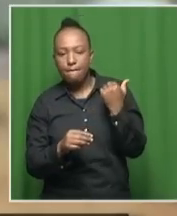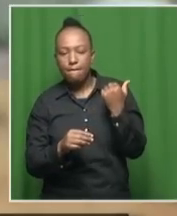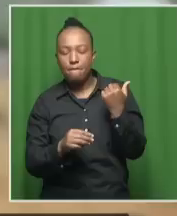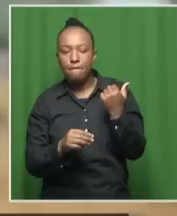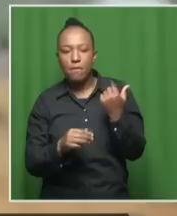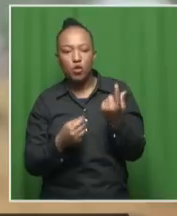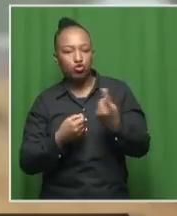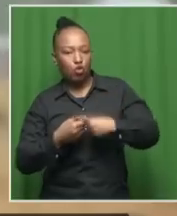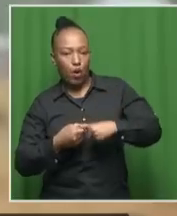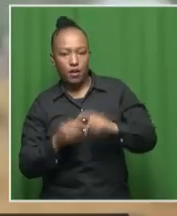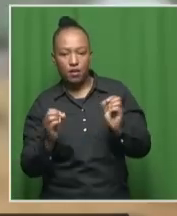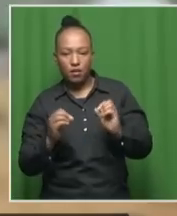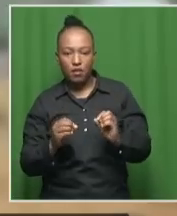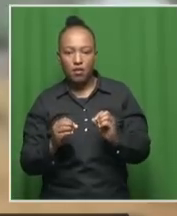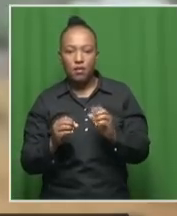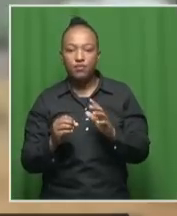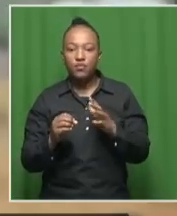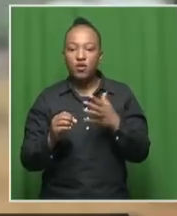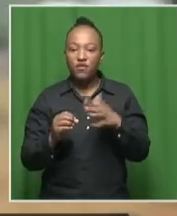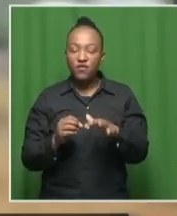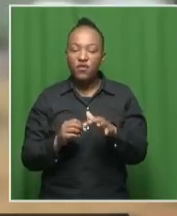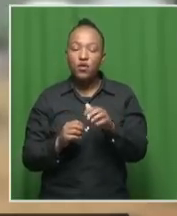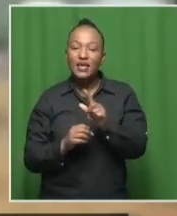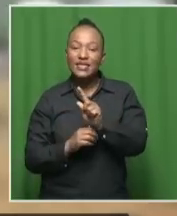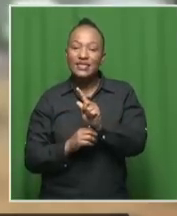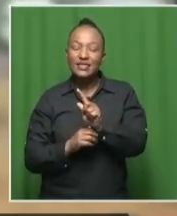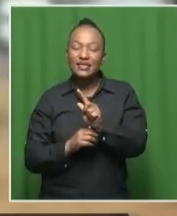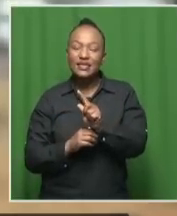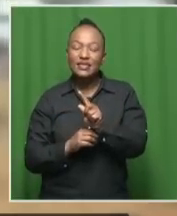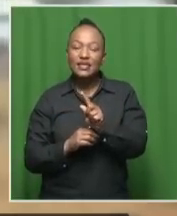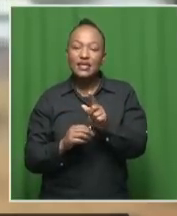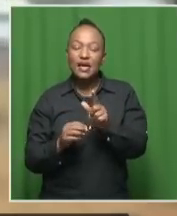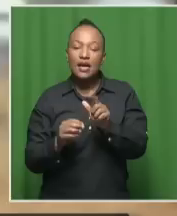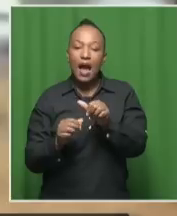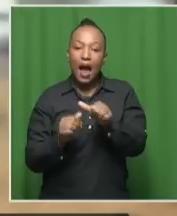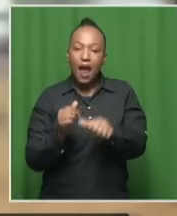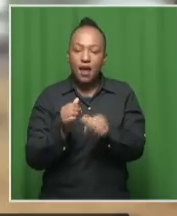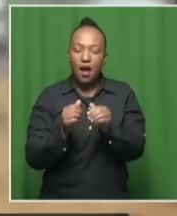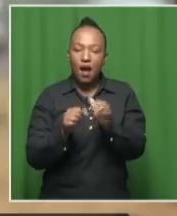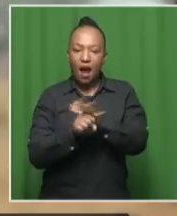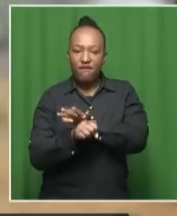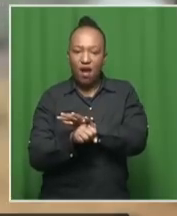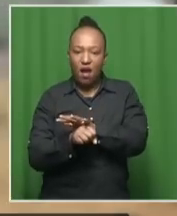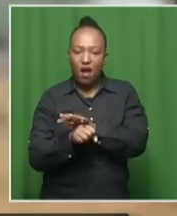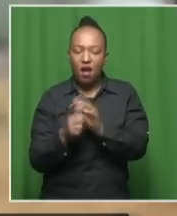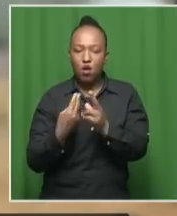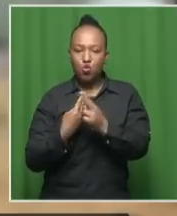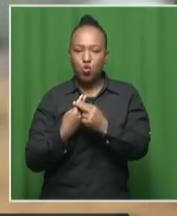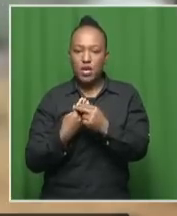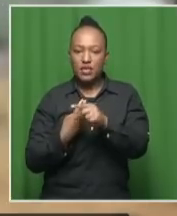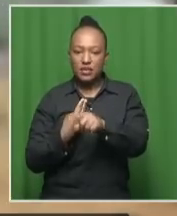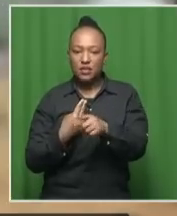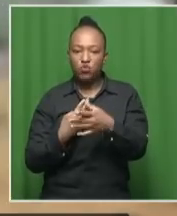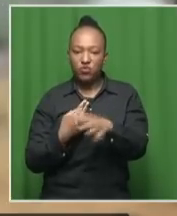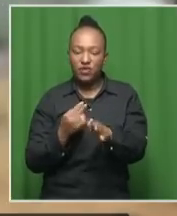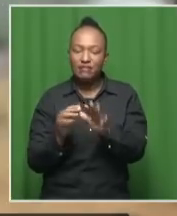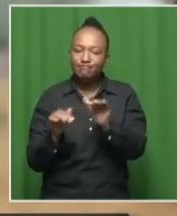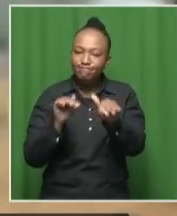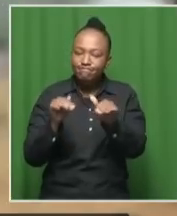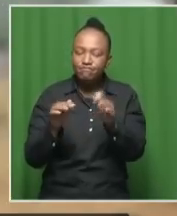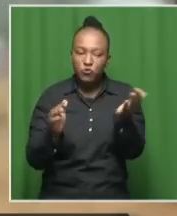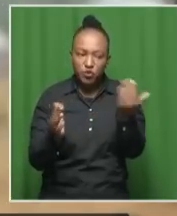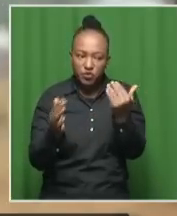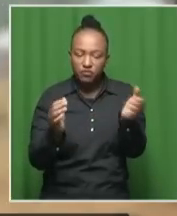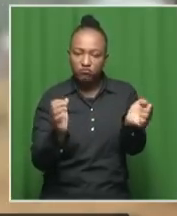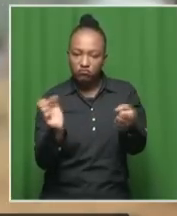did, we've got the undercover unit, as you can see, that you said there are guns. We've got an AKAN undercover unit of which we've been deploying in all these other areas.